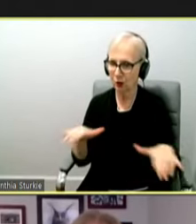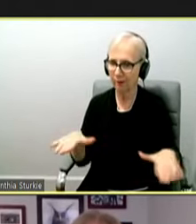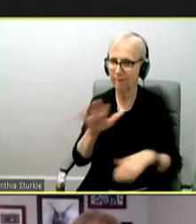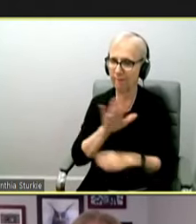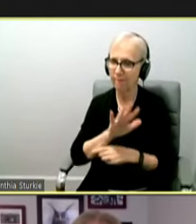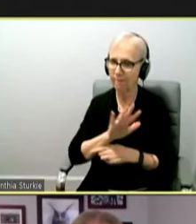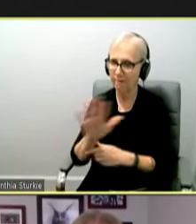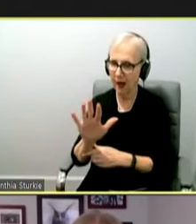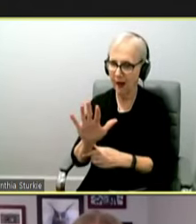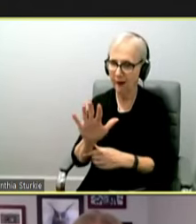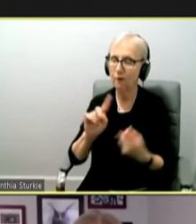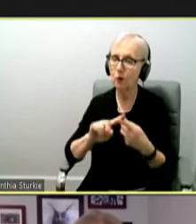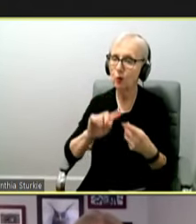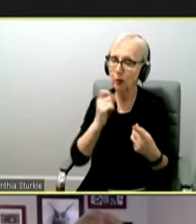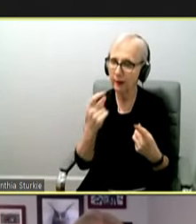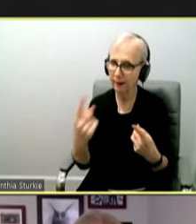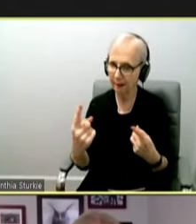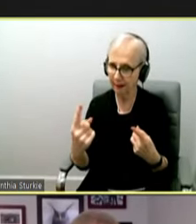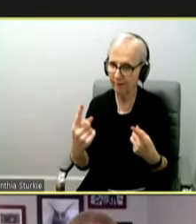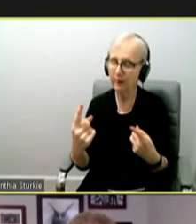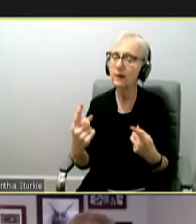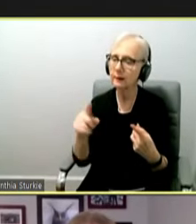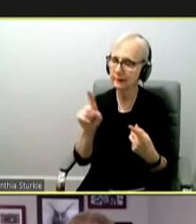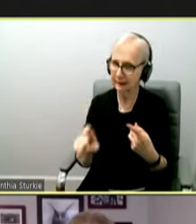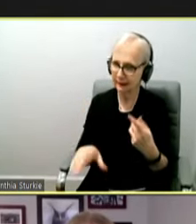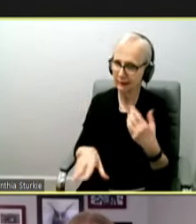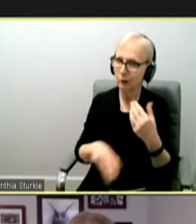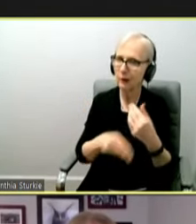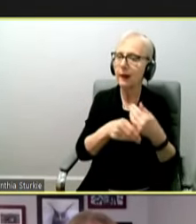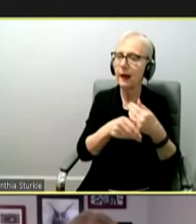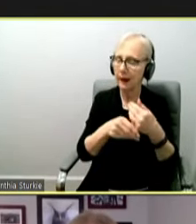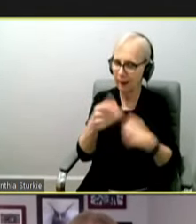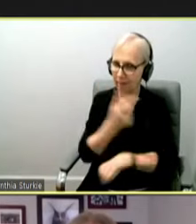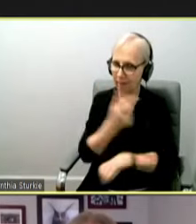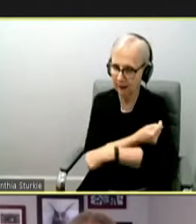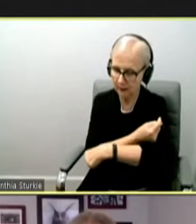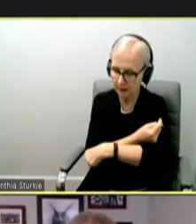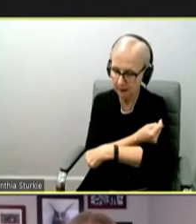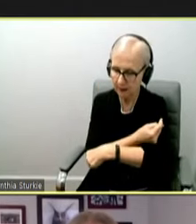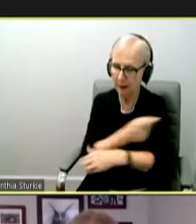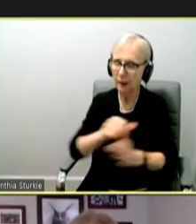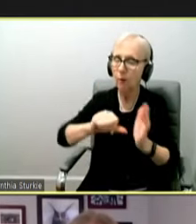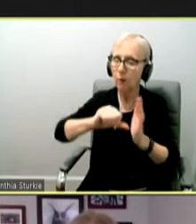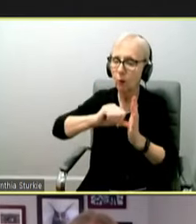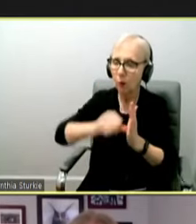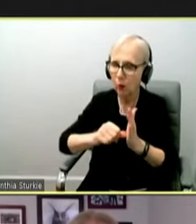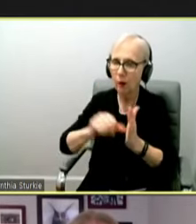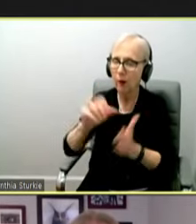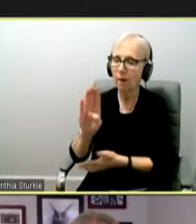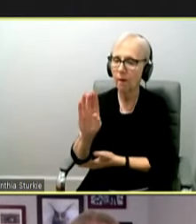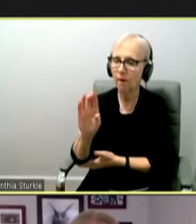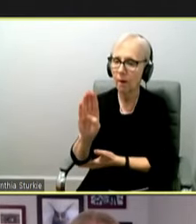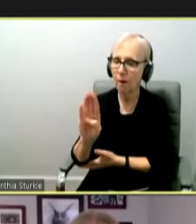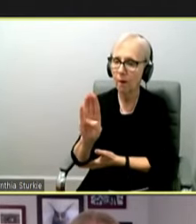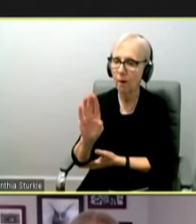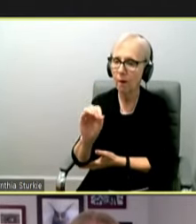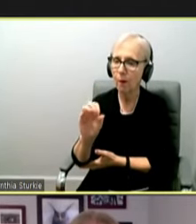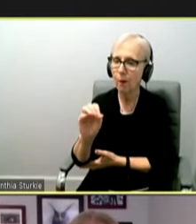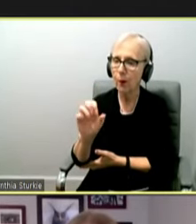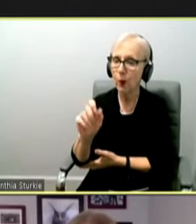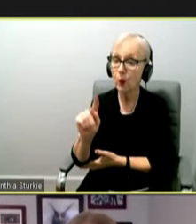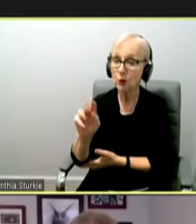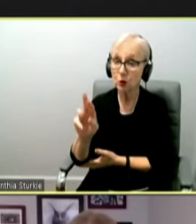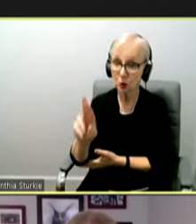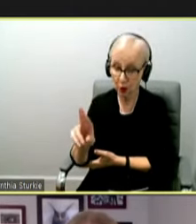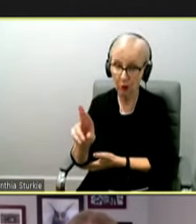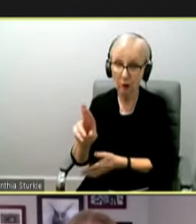11-year-olds who are newly eligible for vaccine. I think also reinforces the importance of booster doses, knowing that there could be some